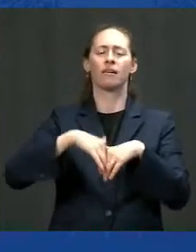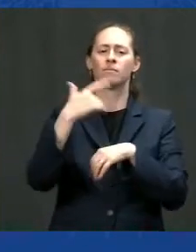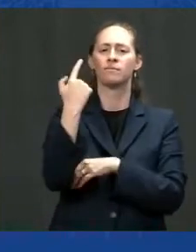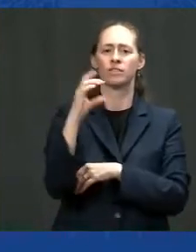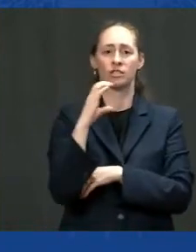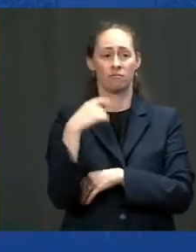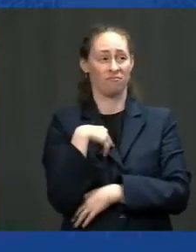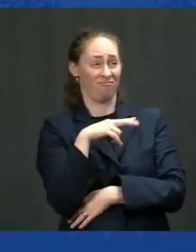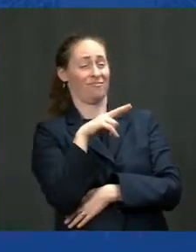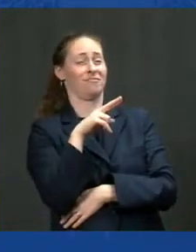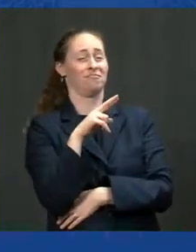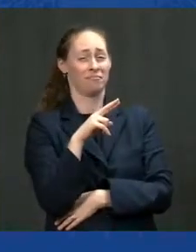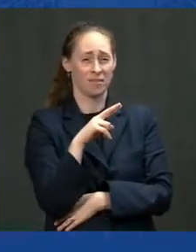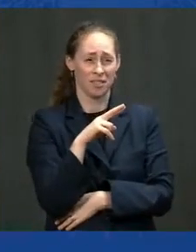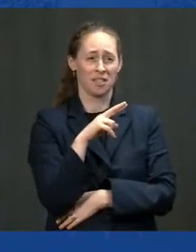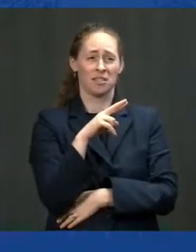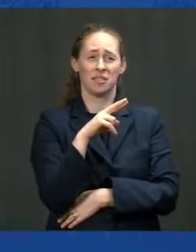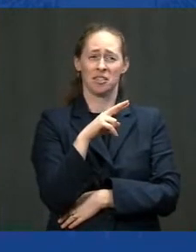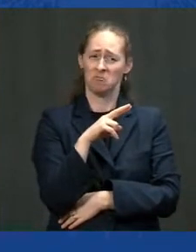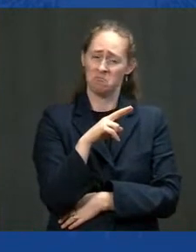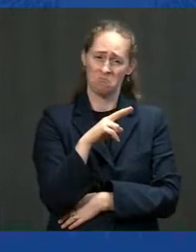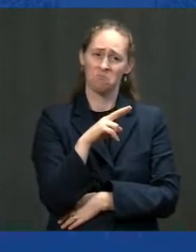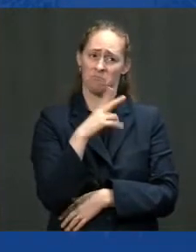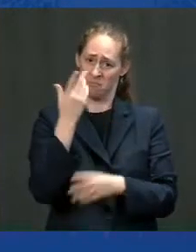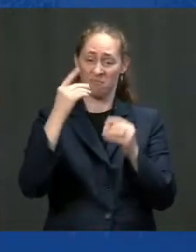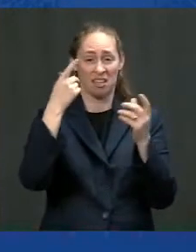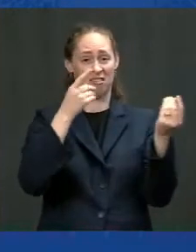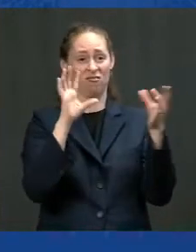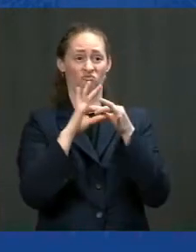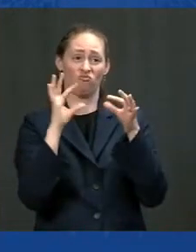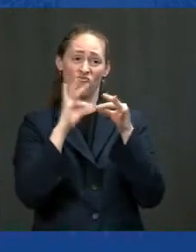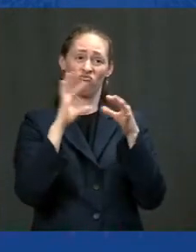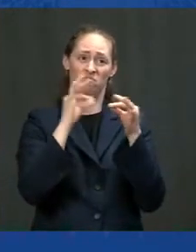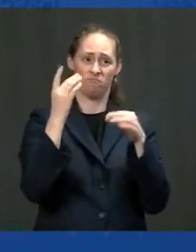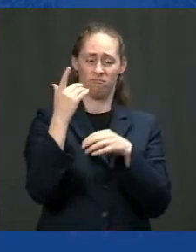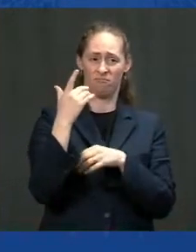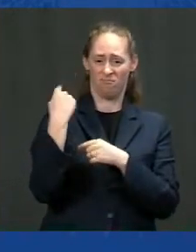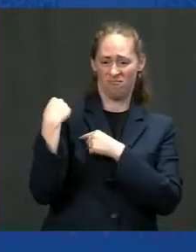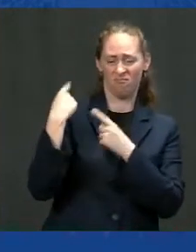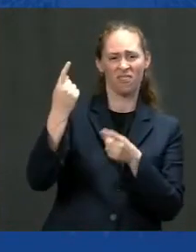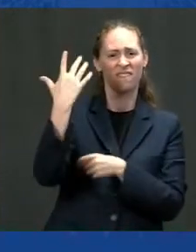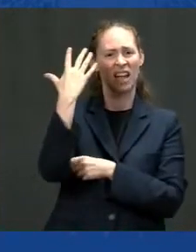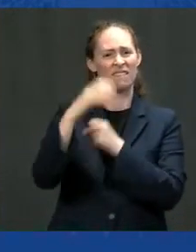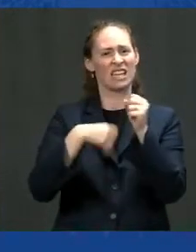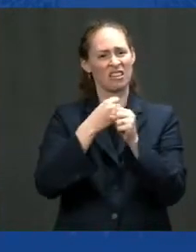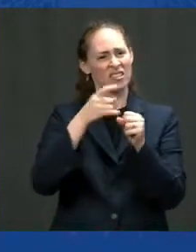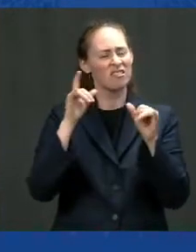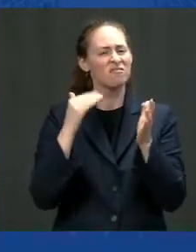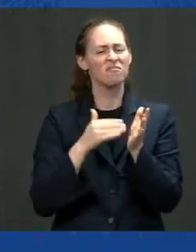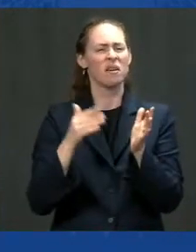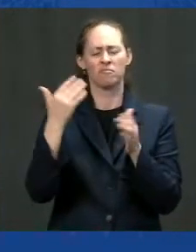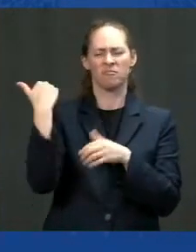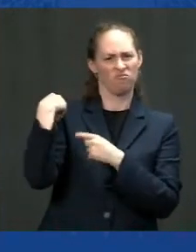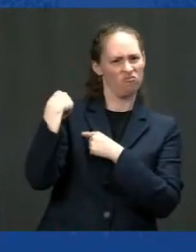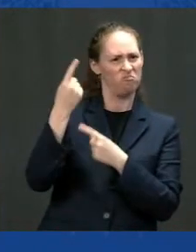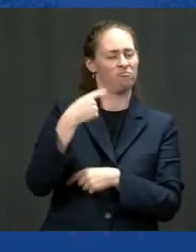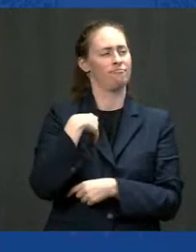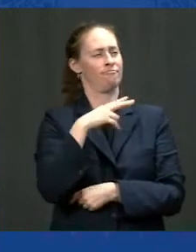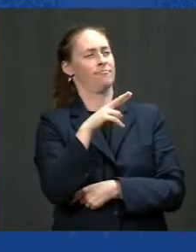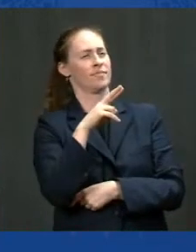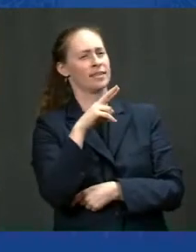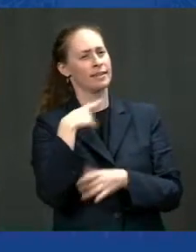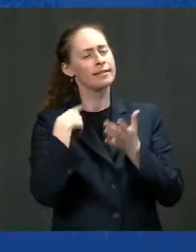hours alone with him over the period of the last five years, seven years. And guess what?